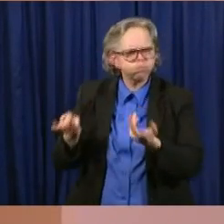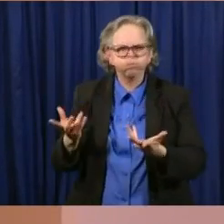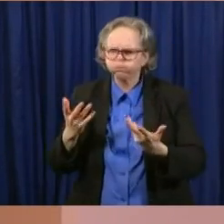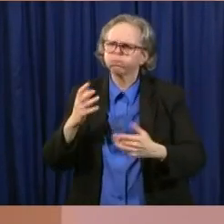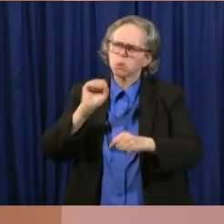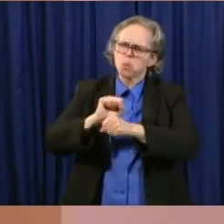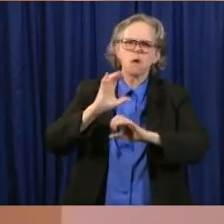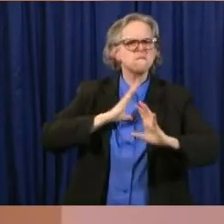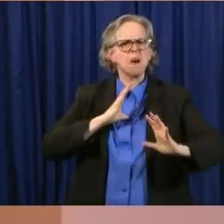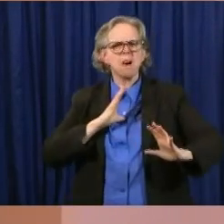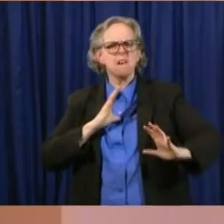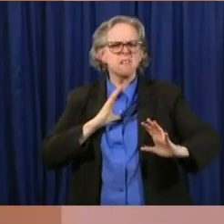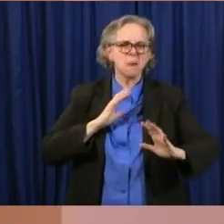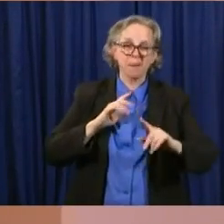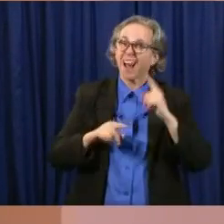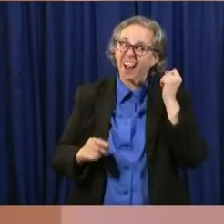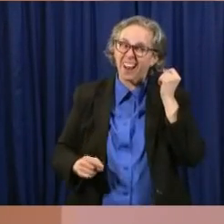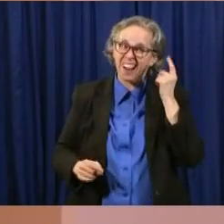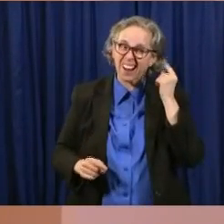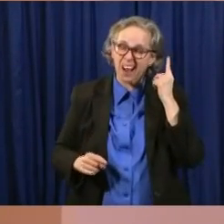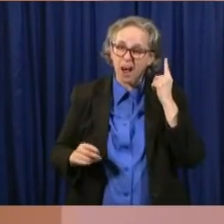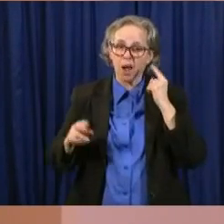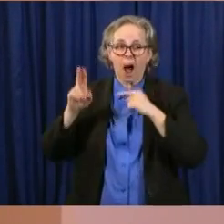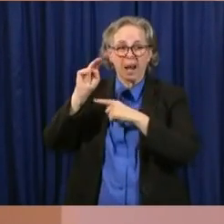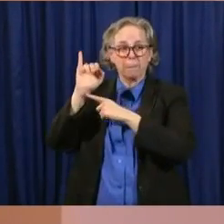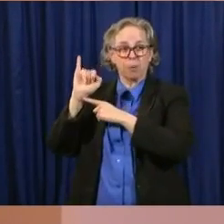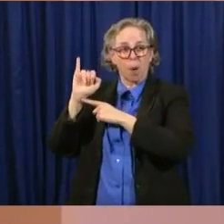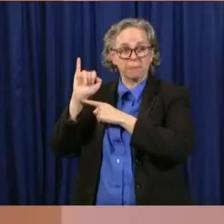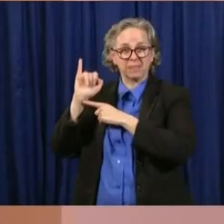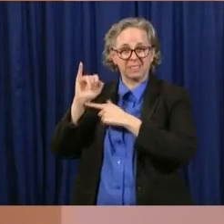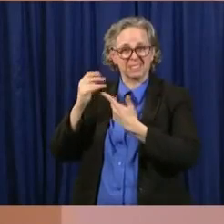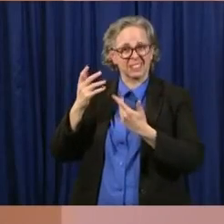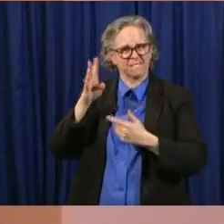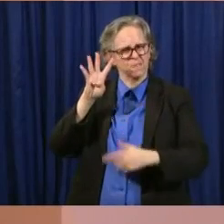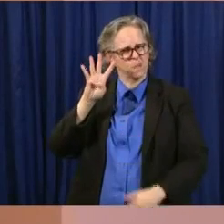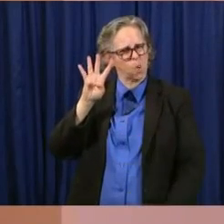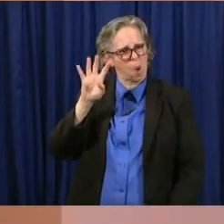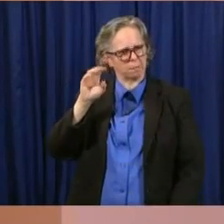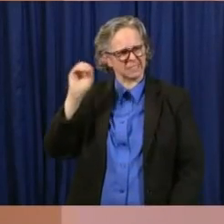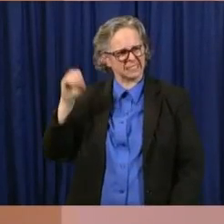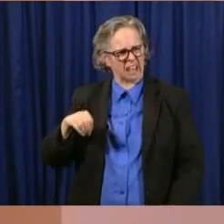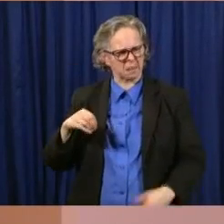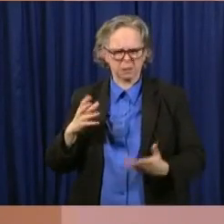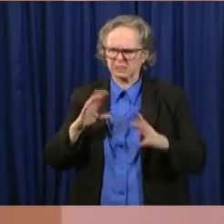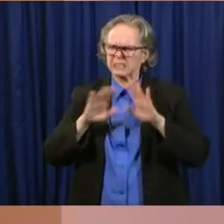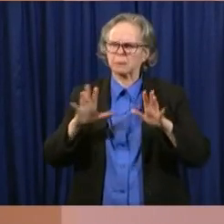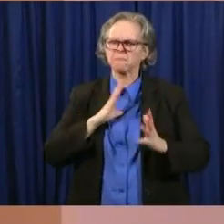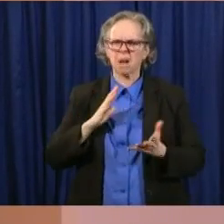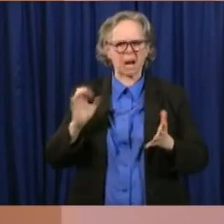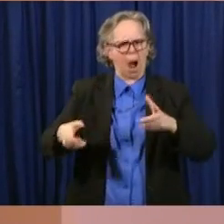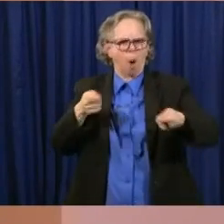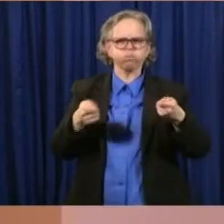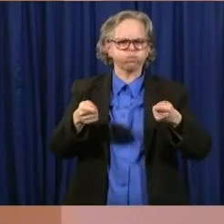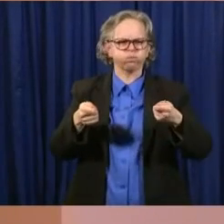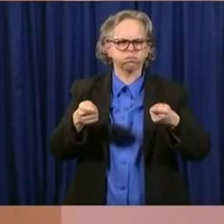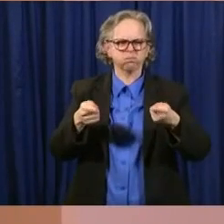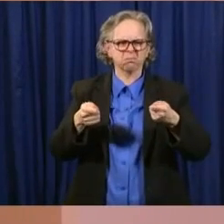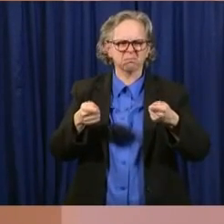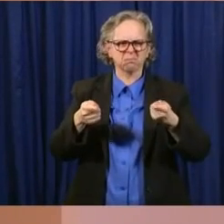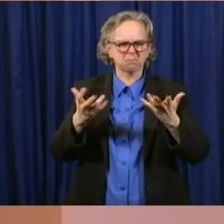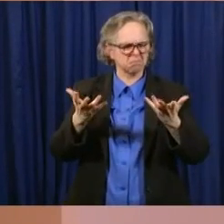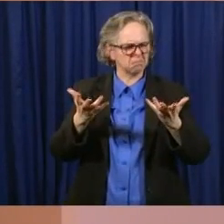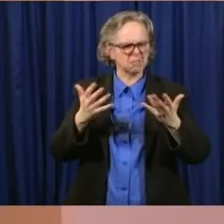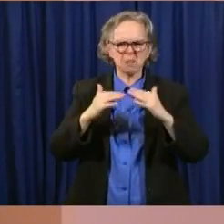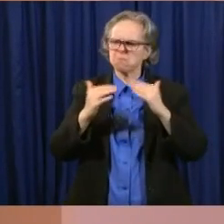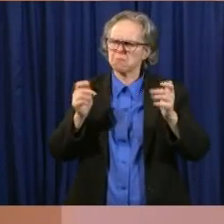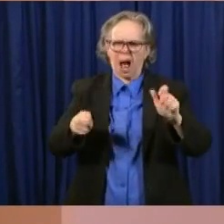rate was four percent, it, it worked fine. Both in terms of technology and staff, staffing. It was adequate for the task that